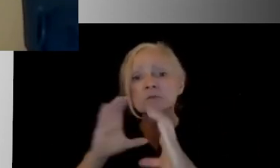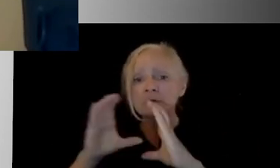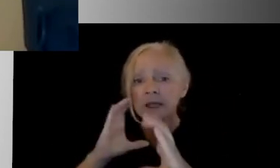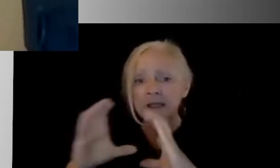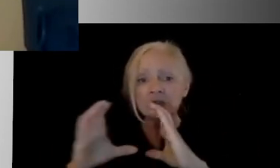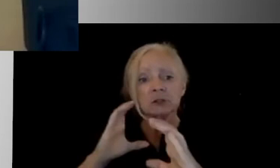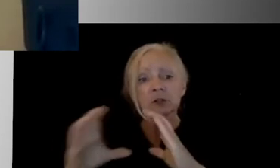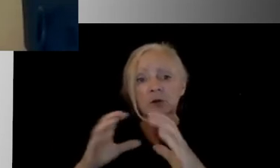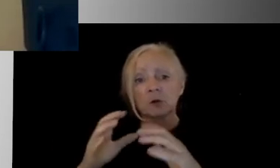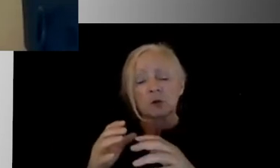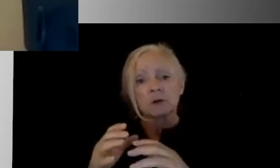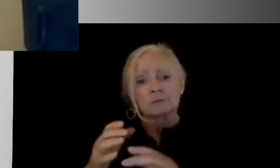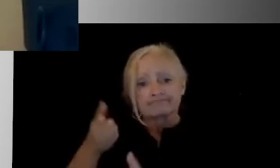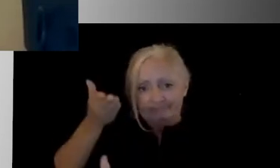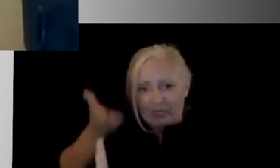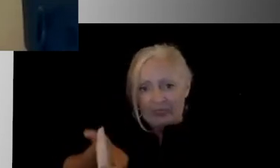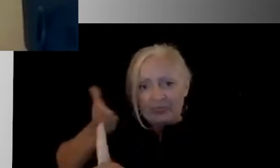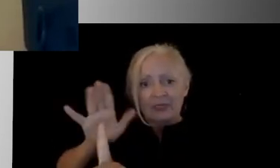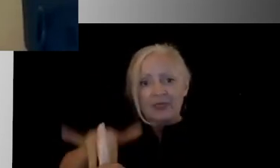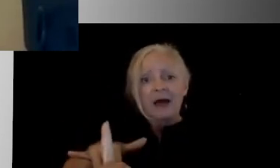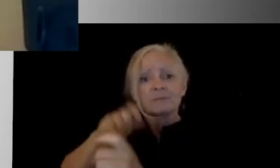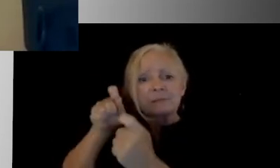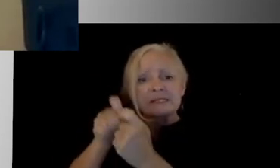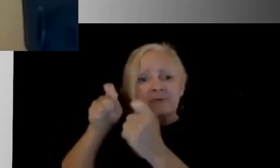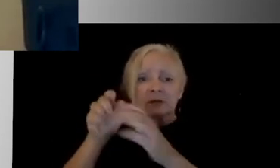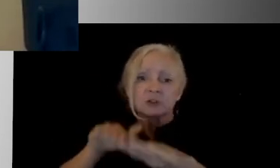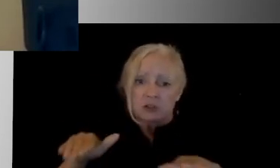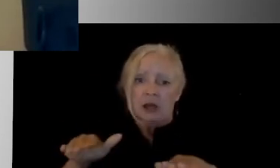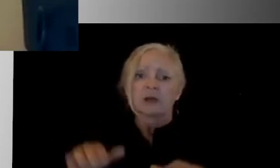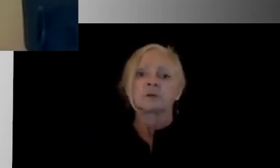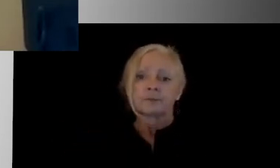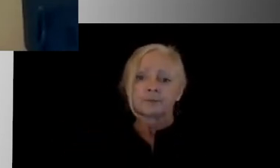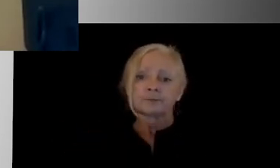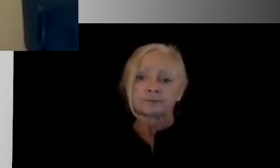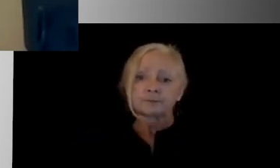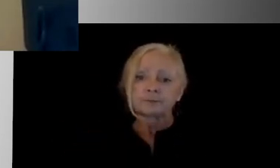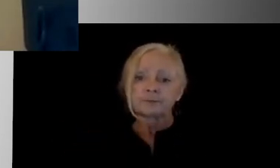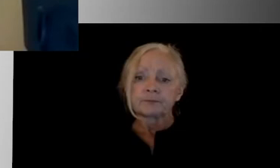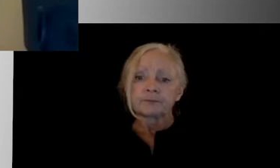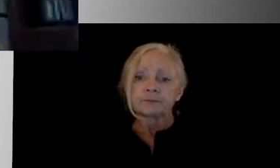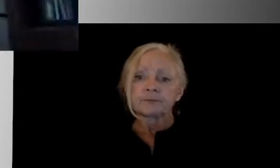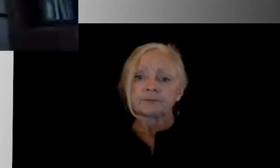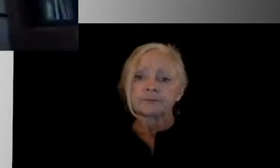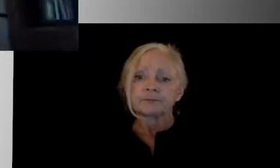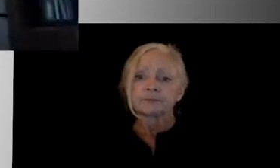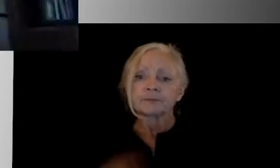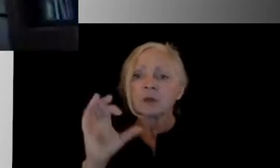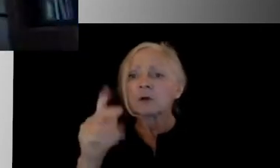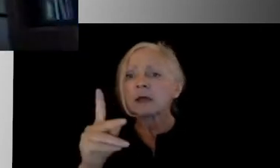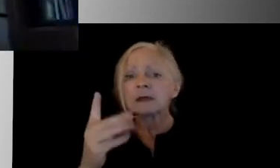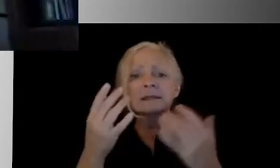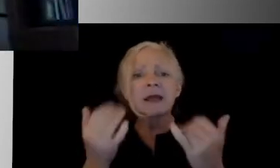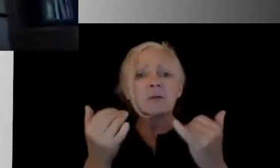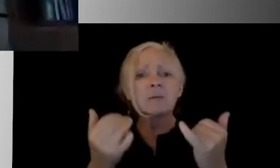child's best interest and establishing a great plan for them. Okay, great. So we're about three, we're about at